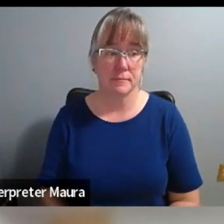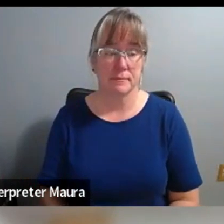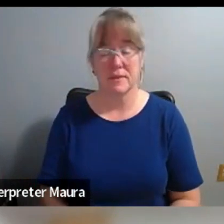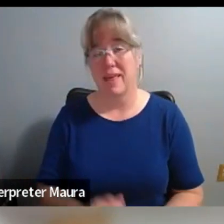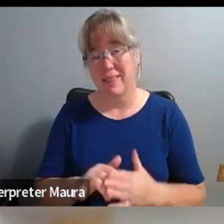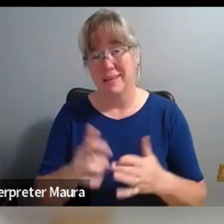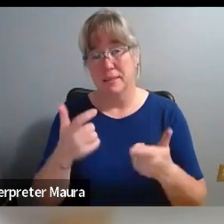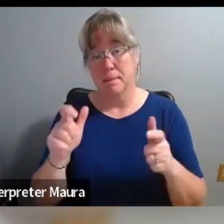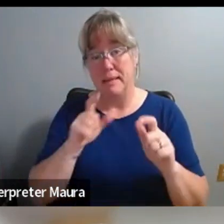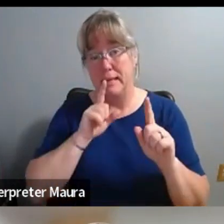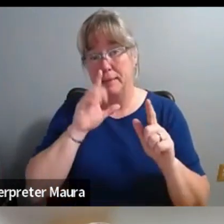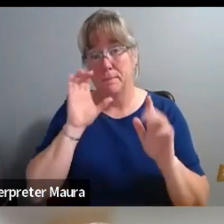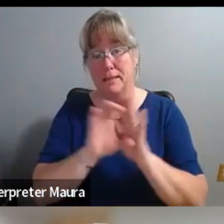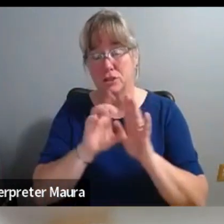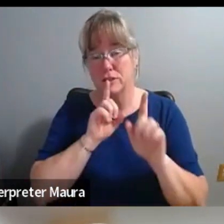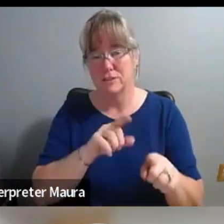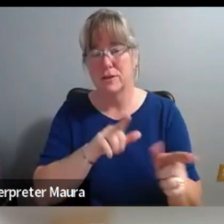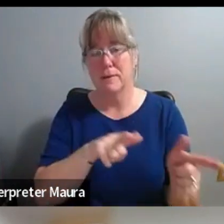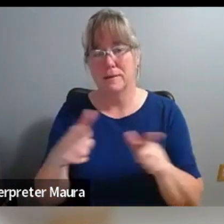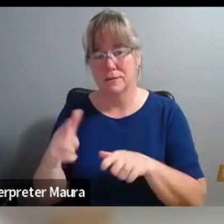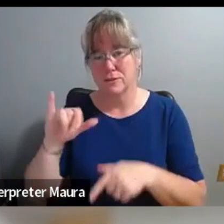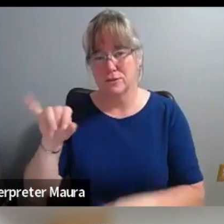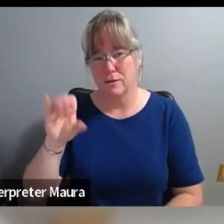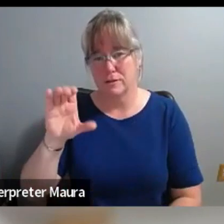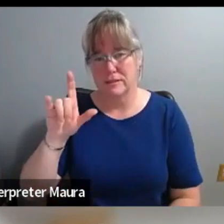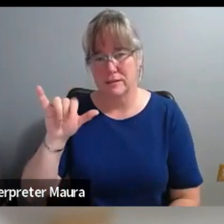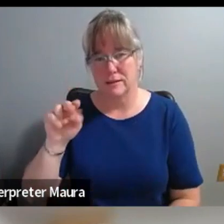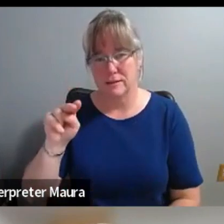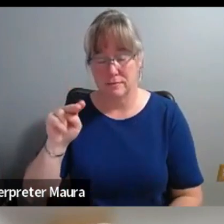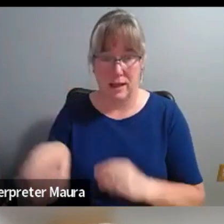big picture view, but I'll hand off to Jocelyn to talk more about this.